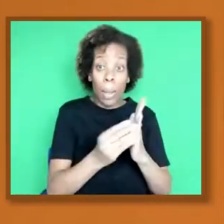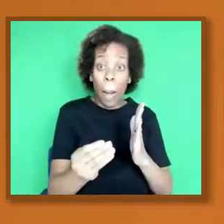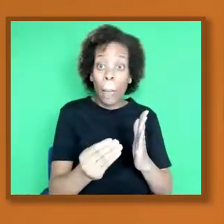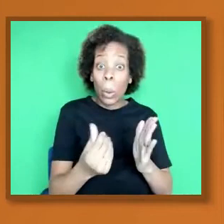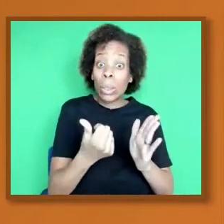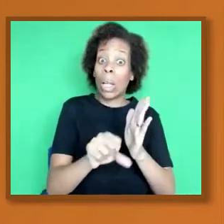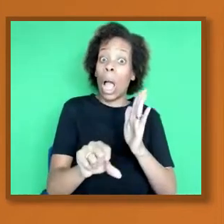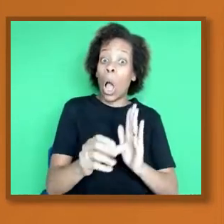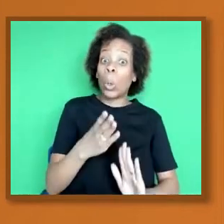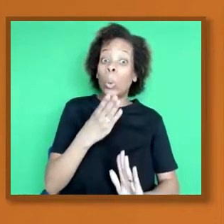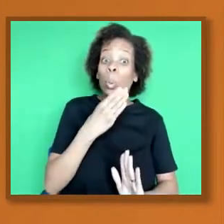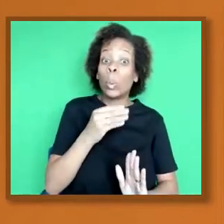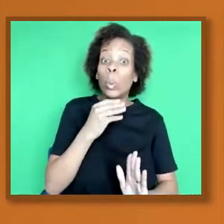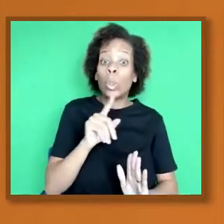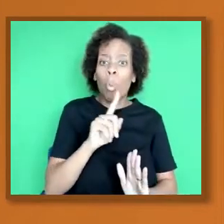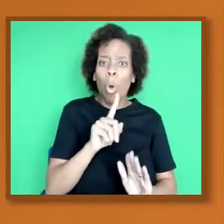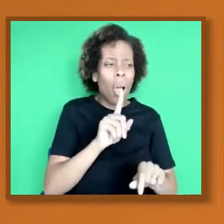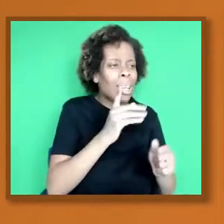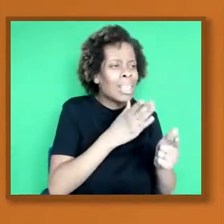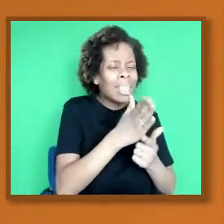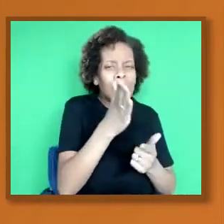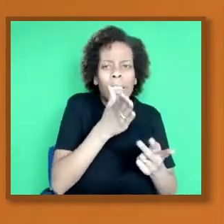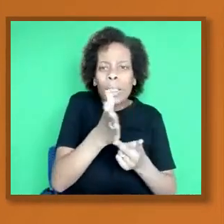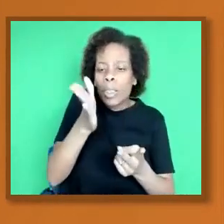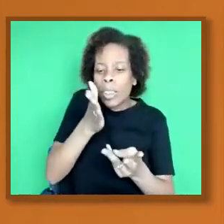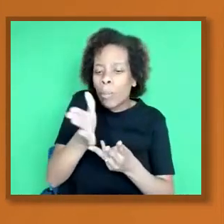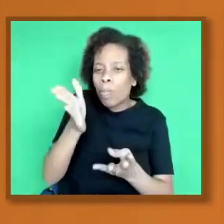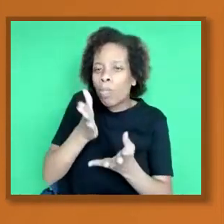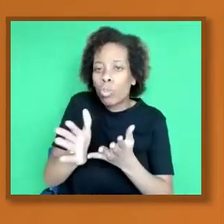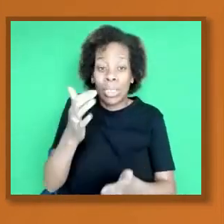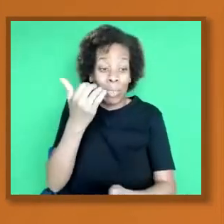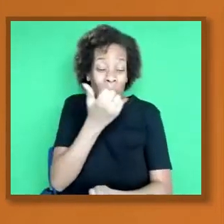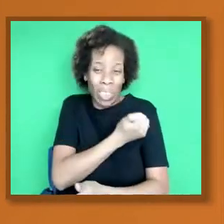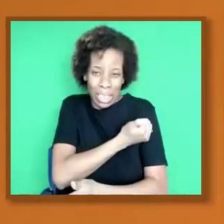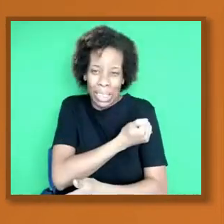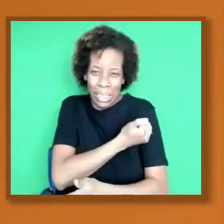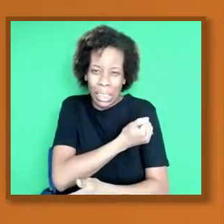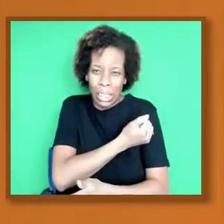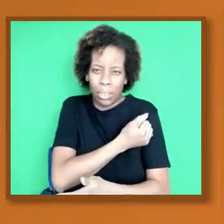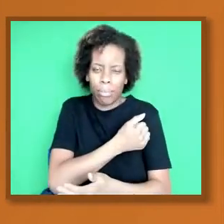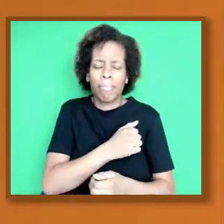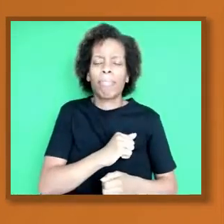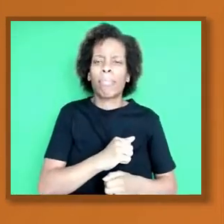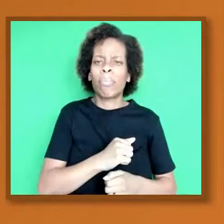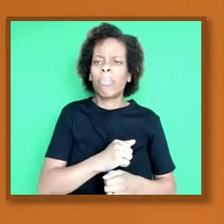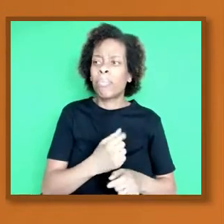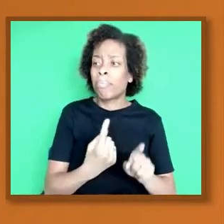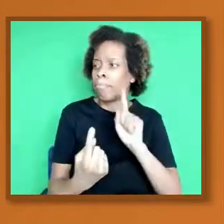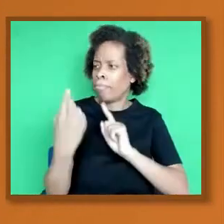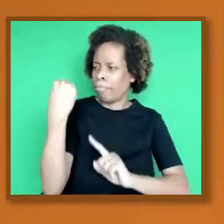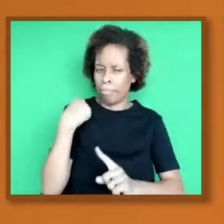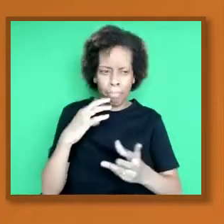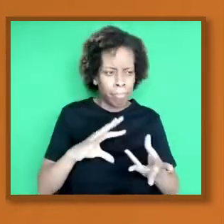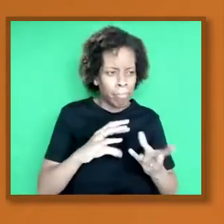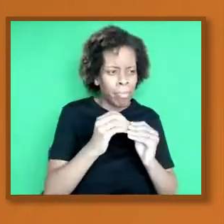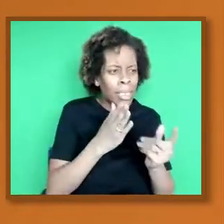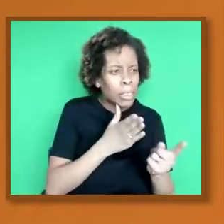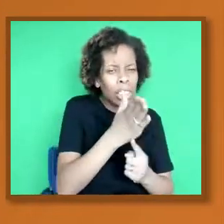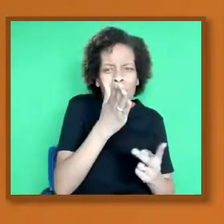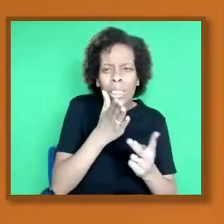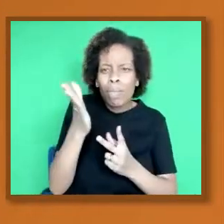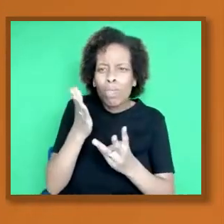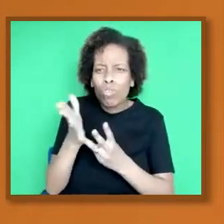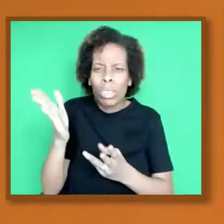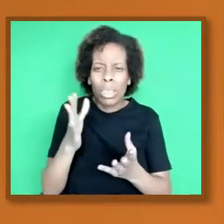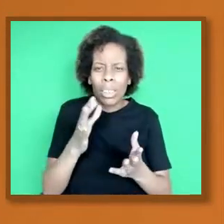types of vaccines. And I should point out before Wayne comes in, one of the reasons why people were making these types of vaccines, because they're different types, one of the concerns